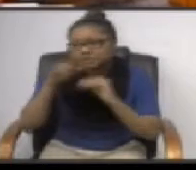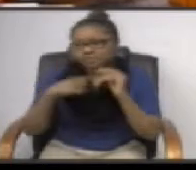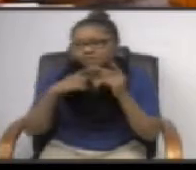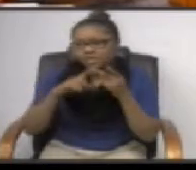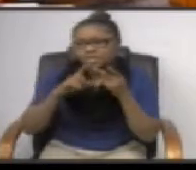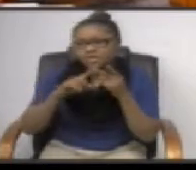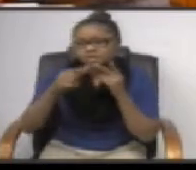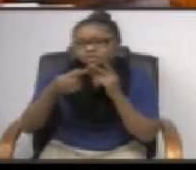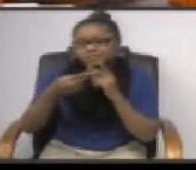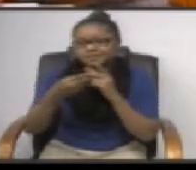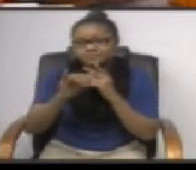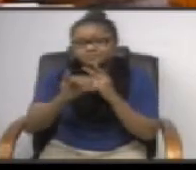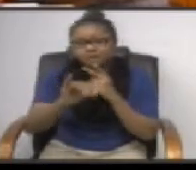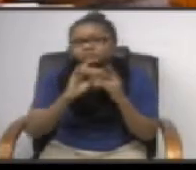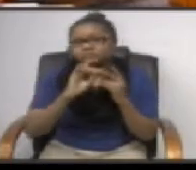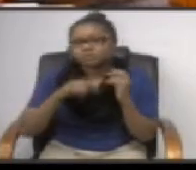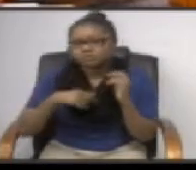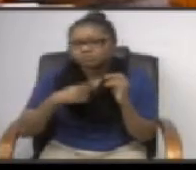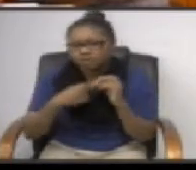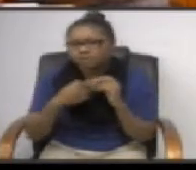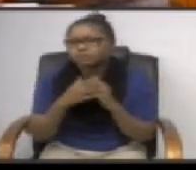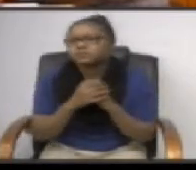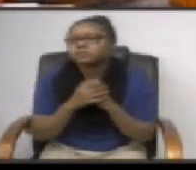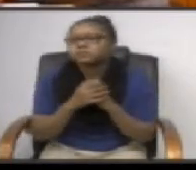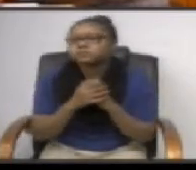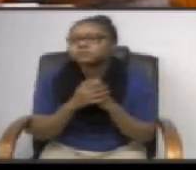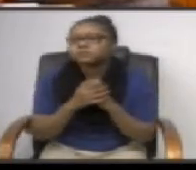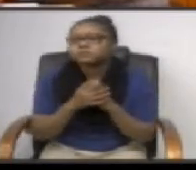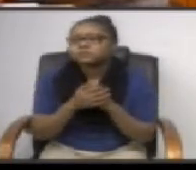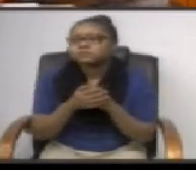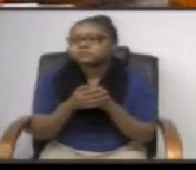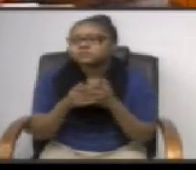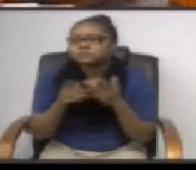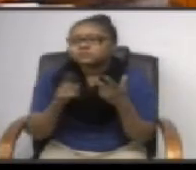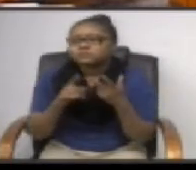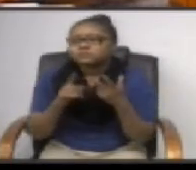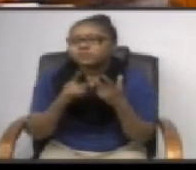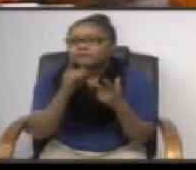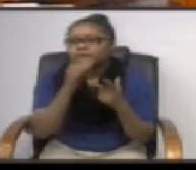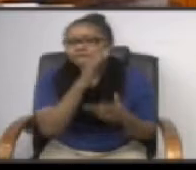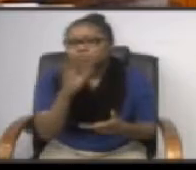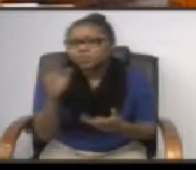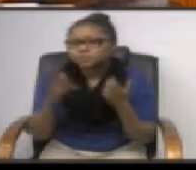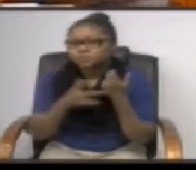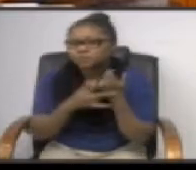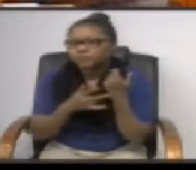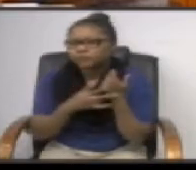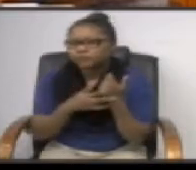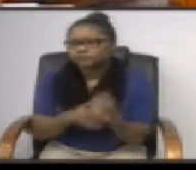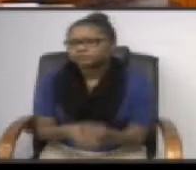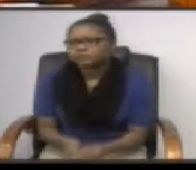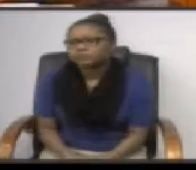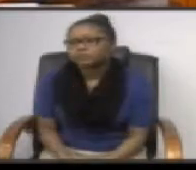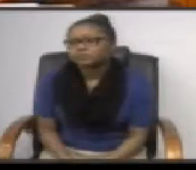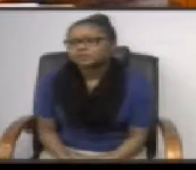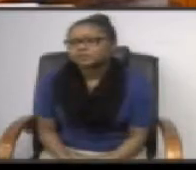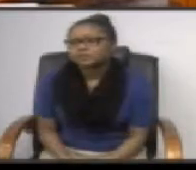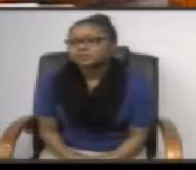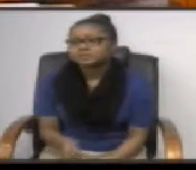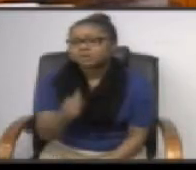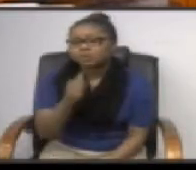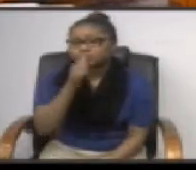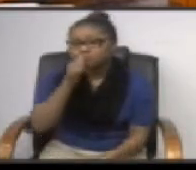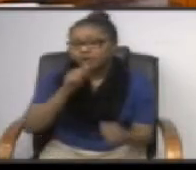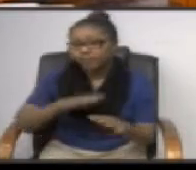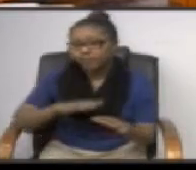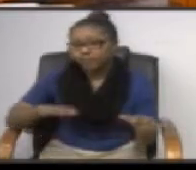think gh i at some point it has been approached uh we've been approached about the forest preserve so if it's a private property